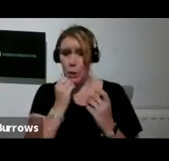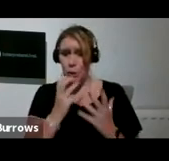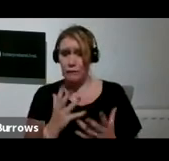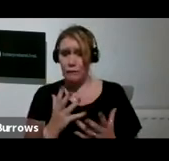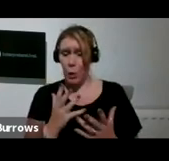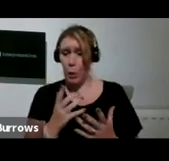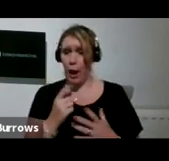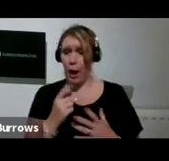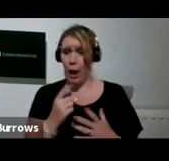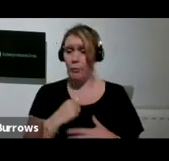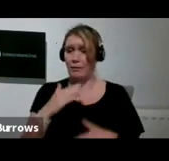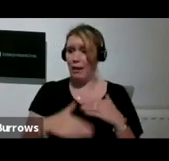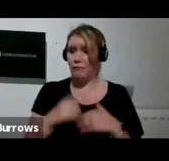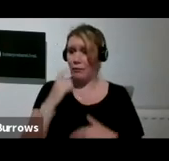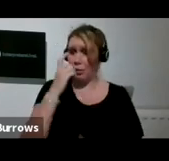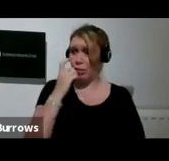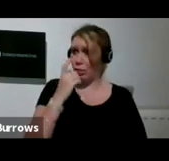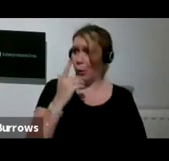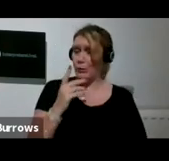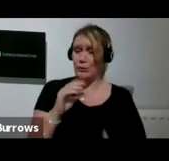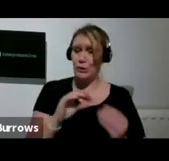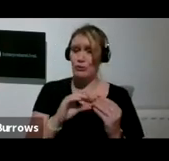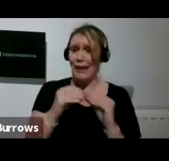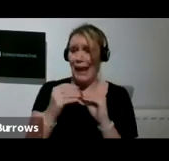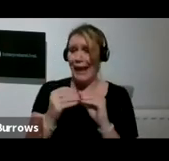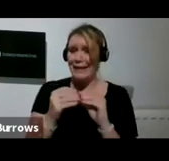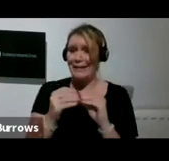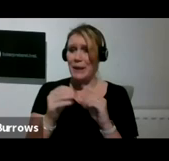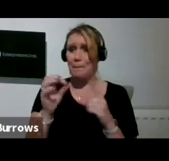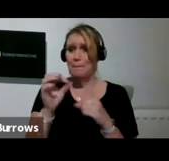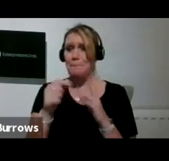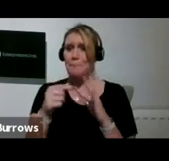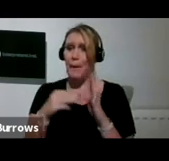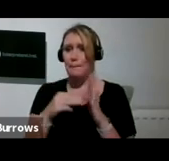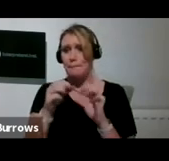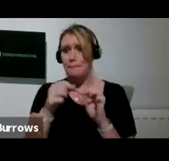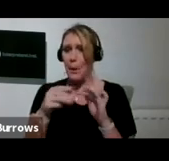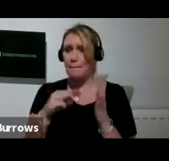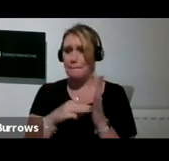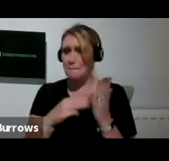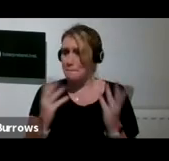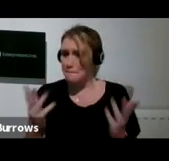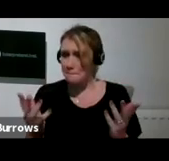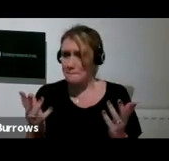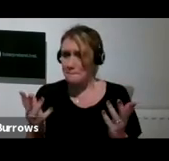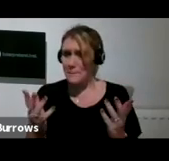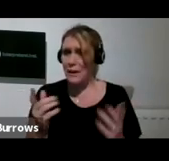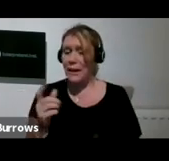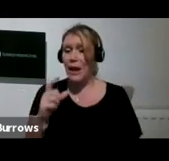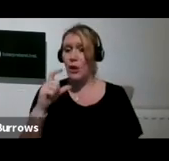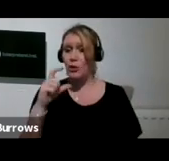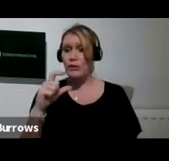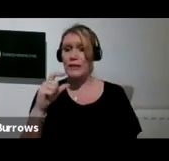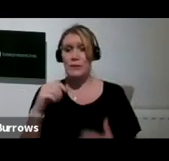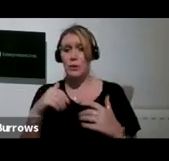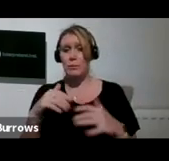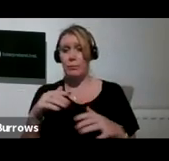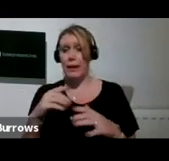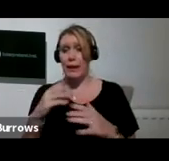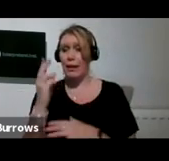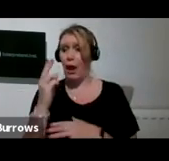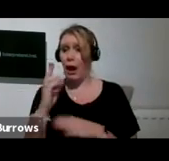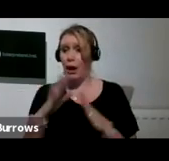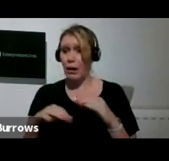to me to create a pom-pom installation like that. Yes, and Crystal's been doing that in art club while